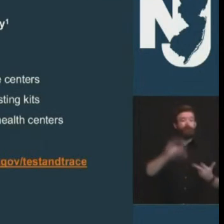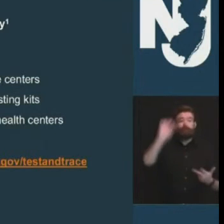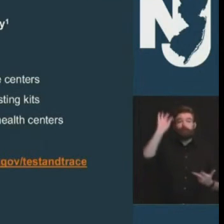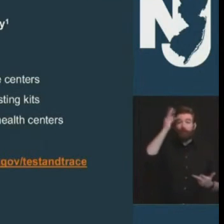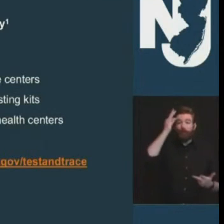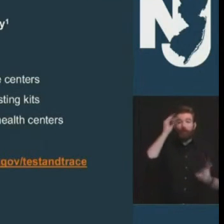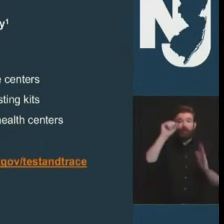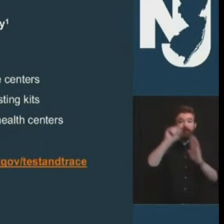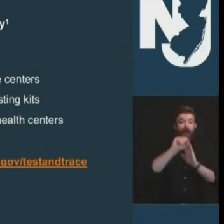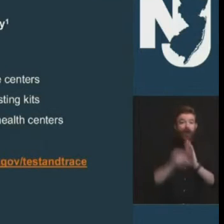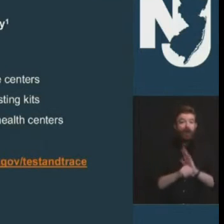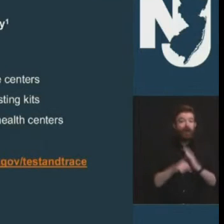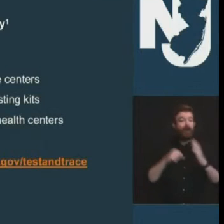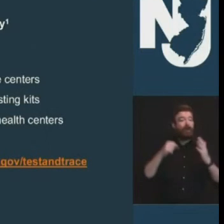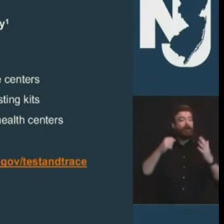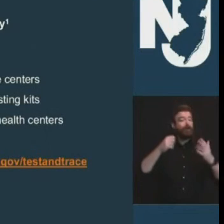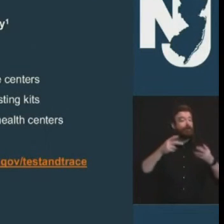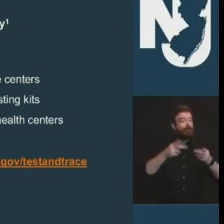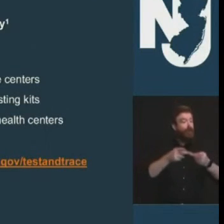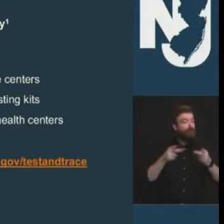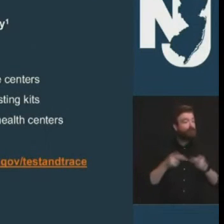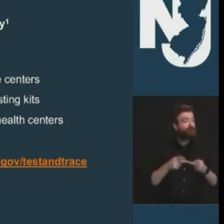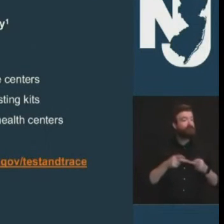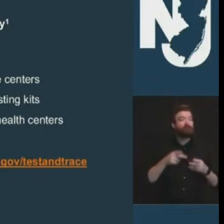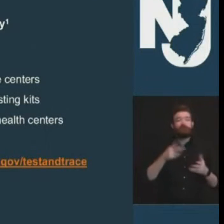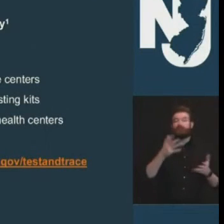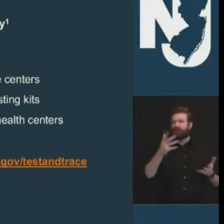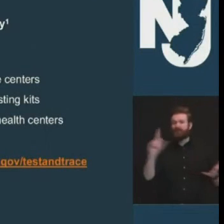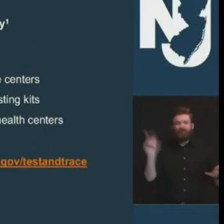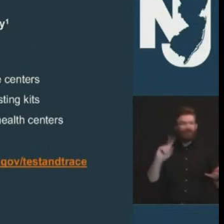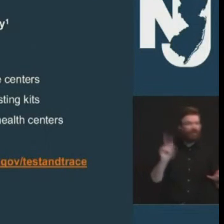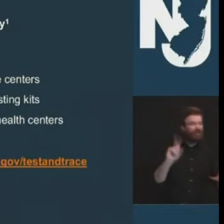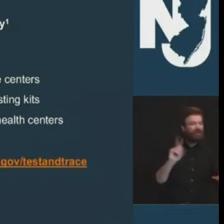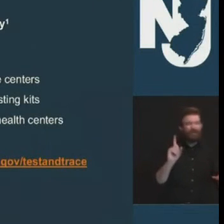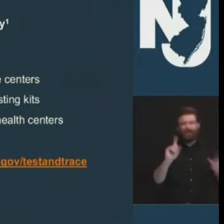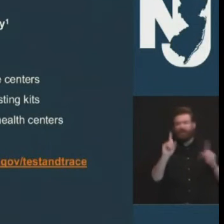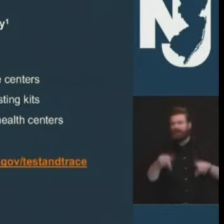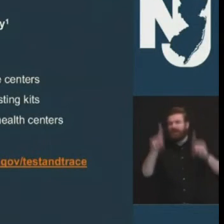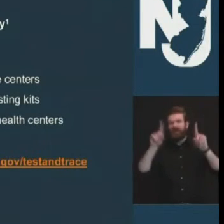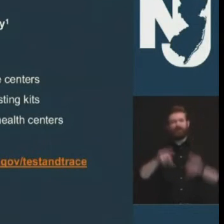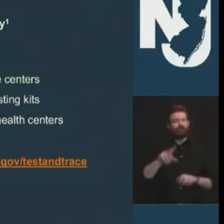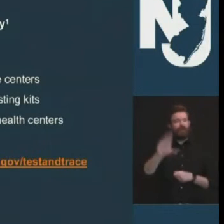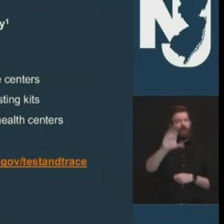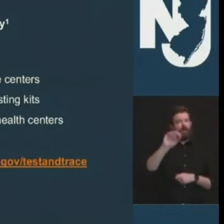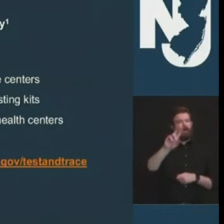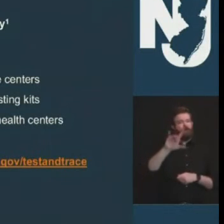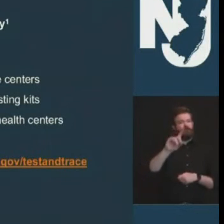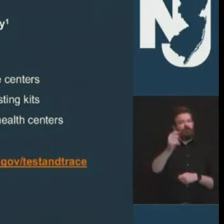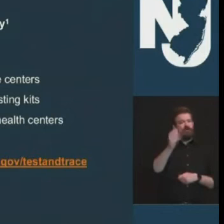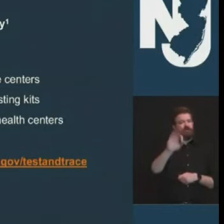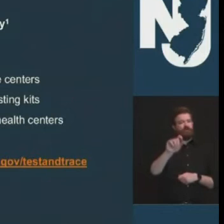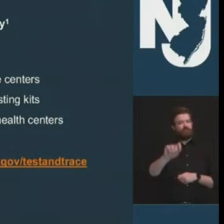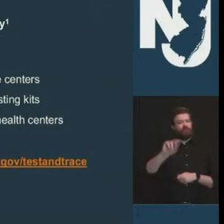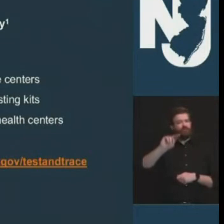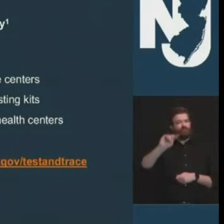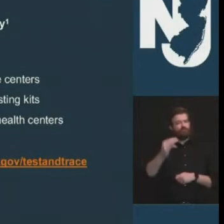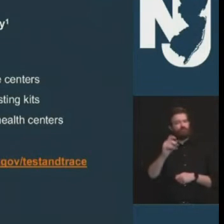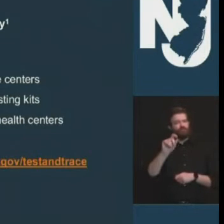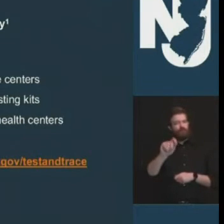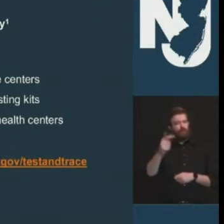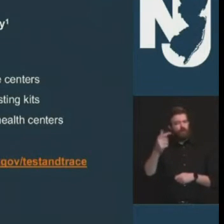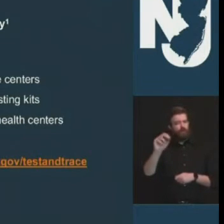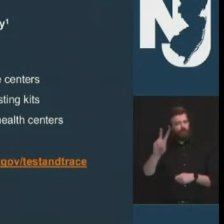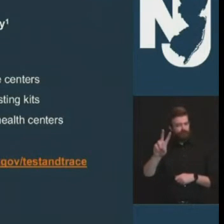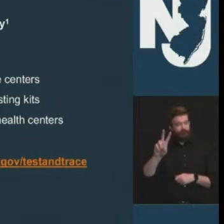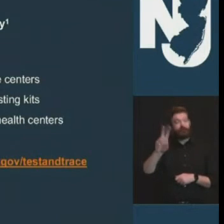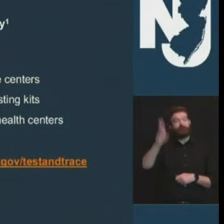.nj.gov slash test and trace again covid19.nj.gov slash